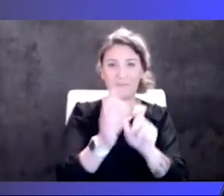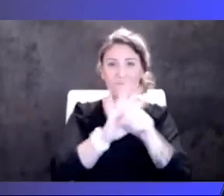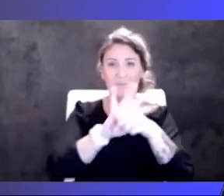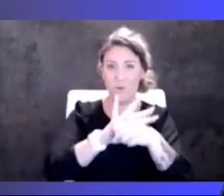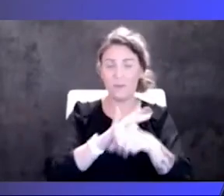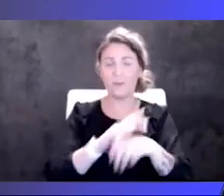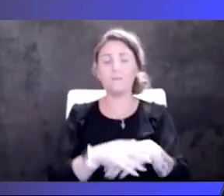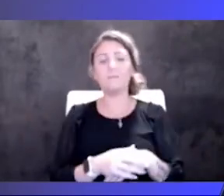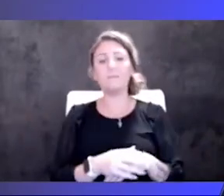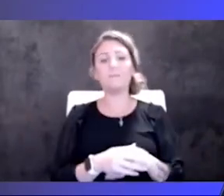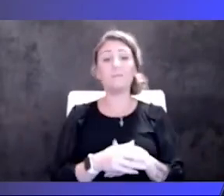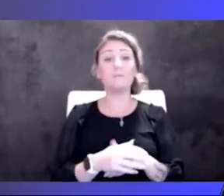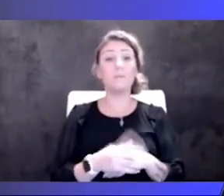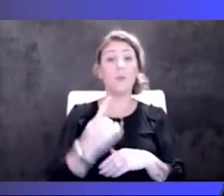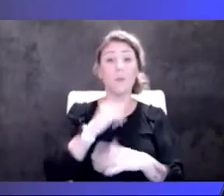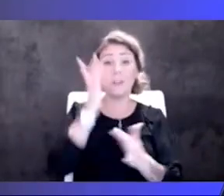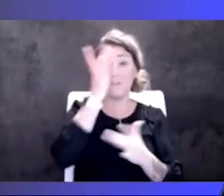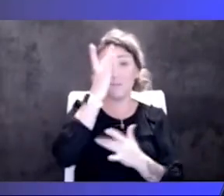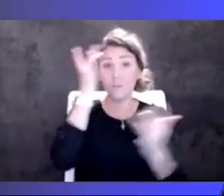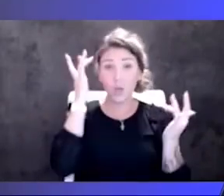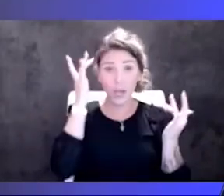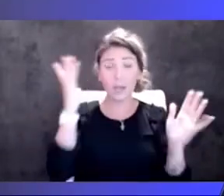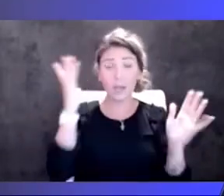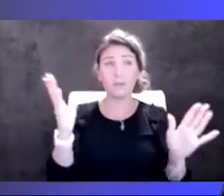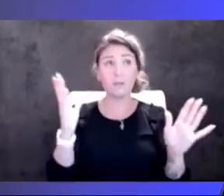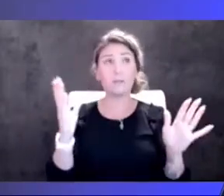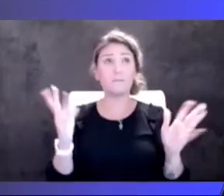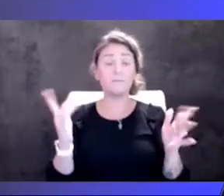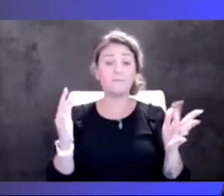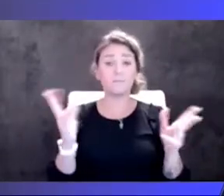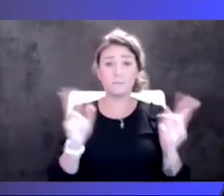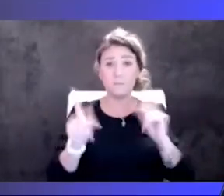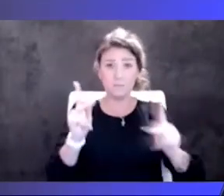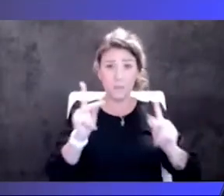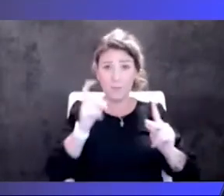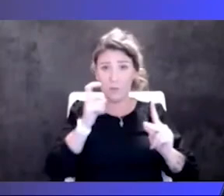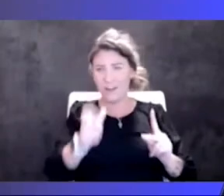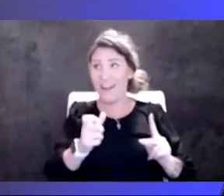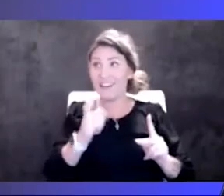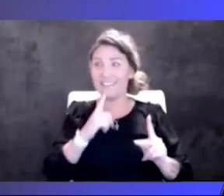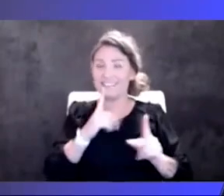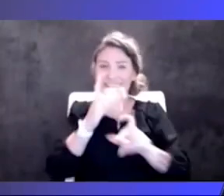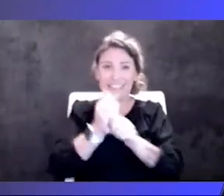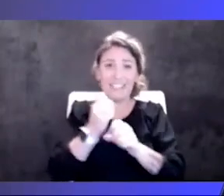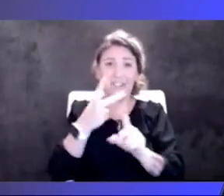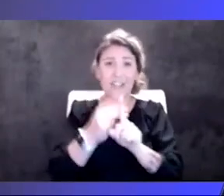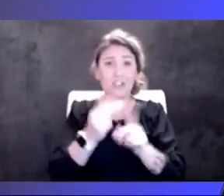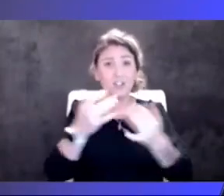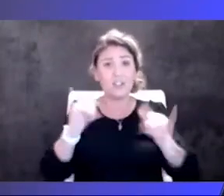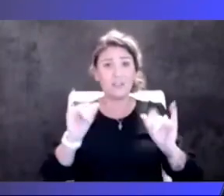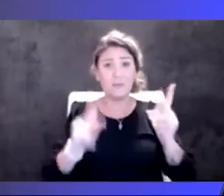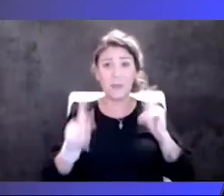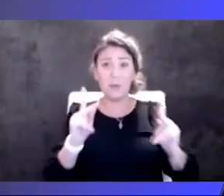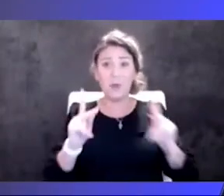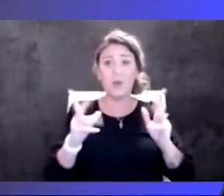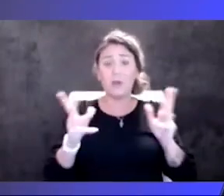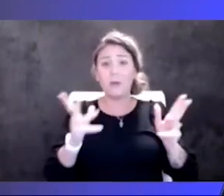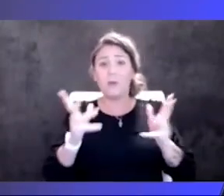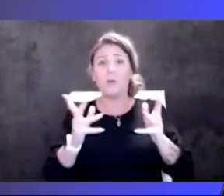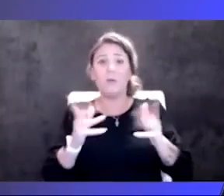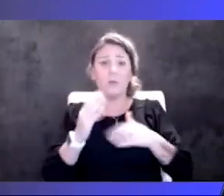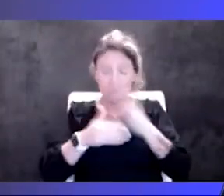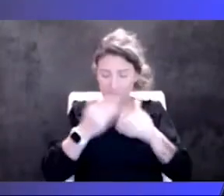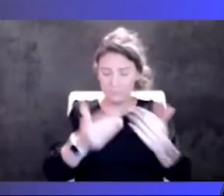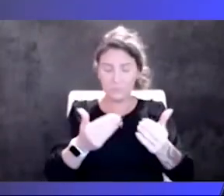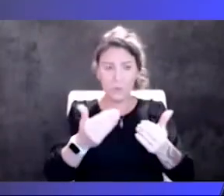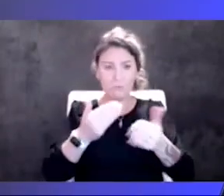we, we forget that, um, people aren't just not getting vaccinated. There are still people that are just going through their process, getting